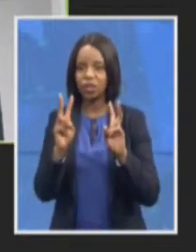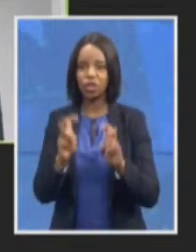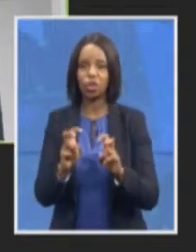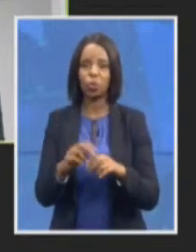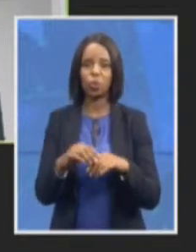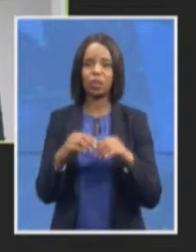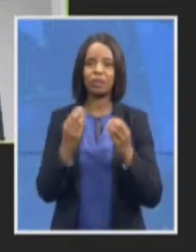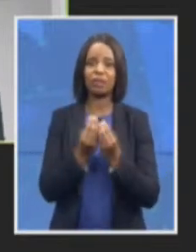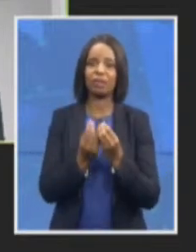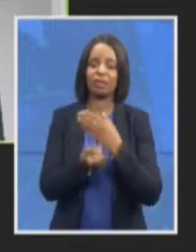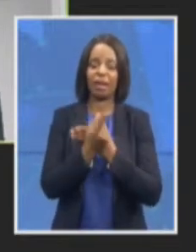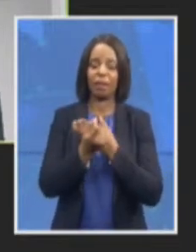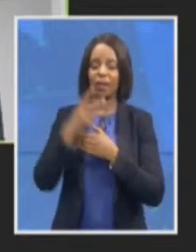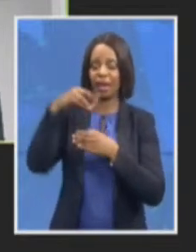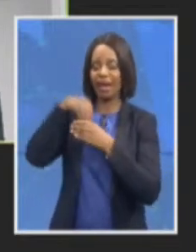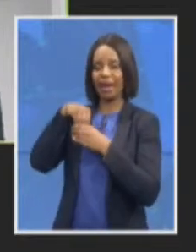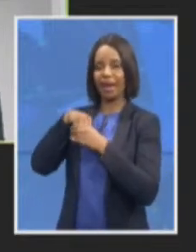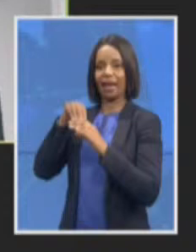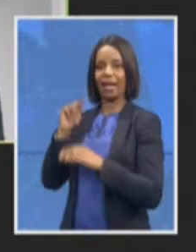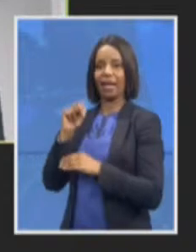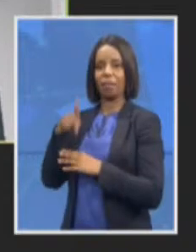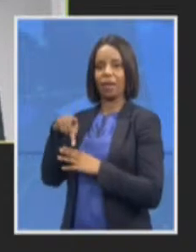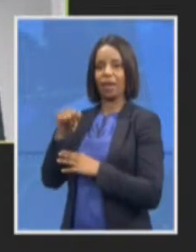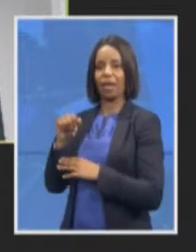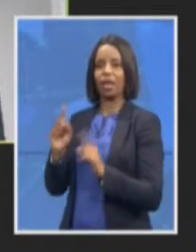hub within the NPA